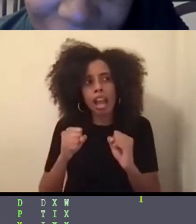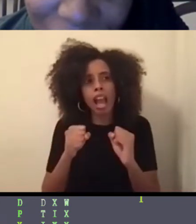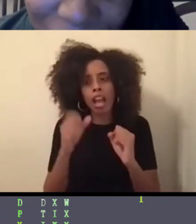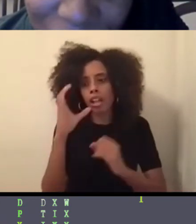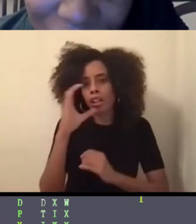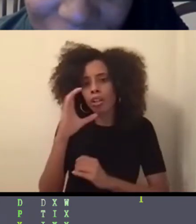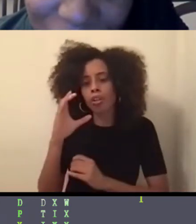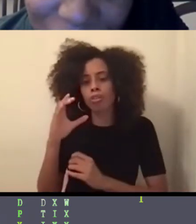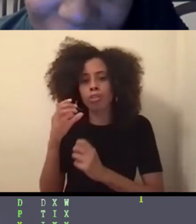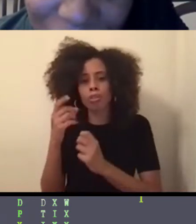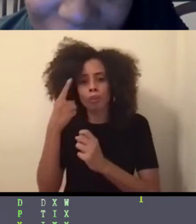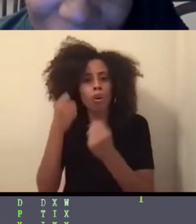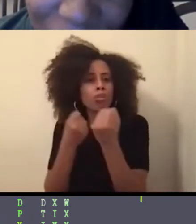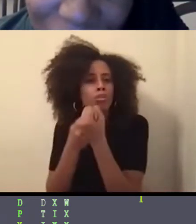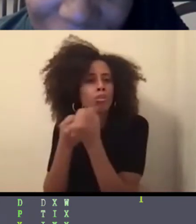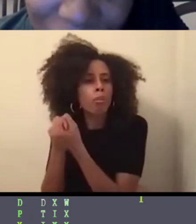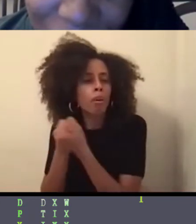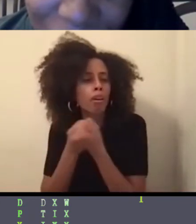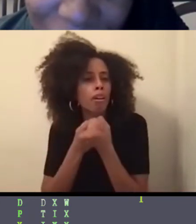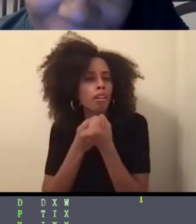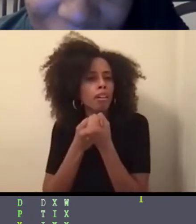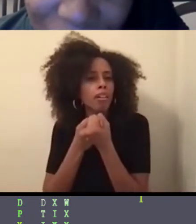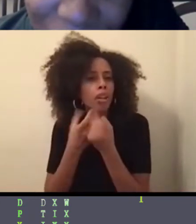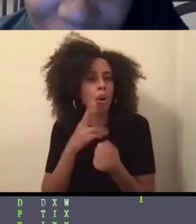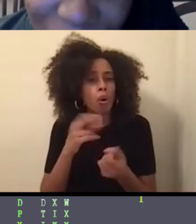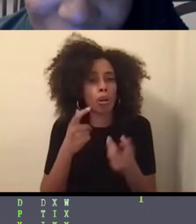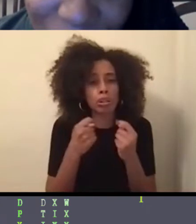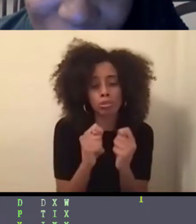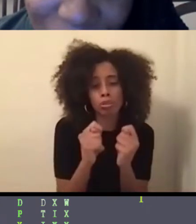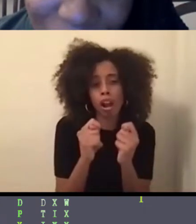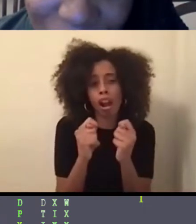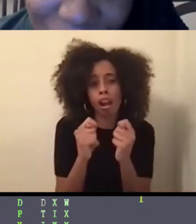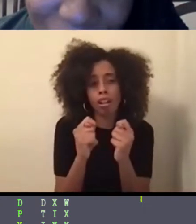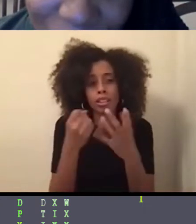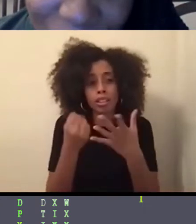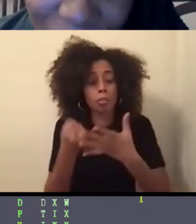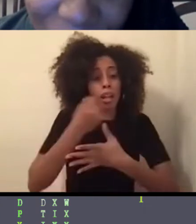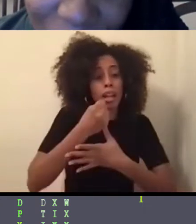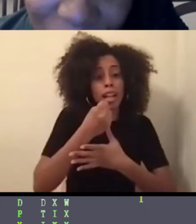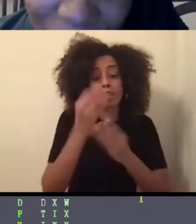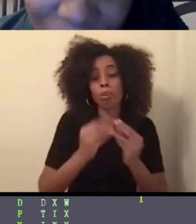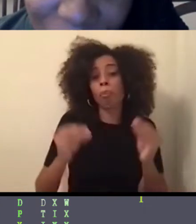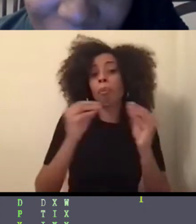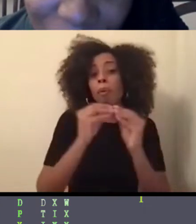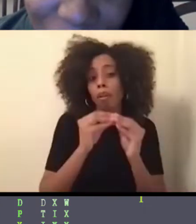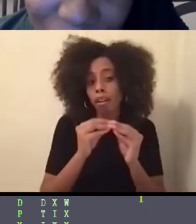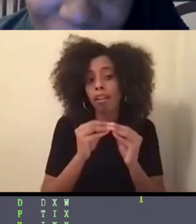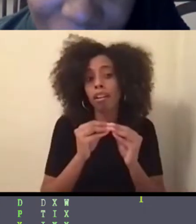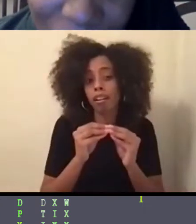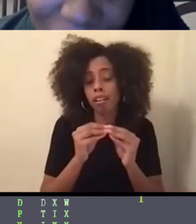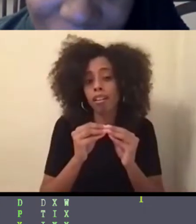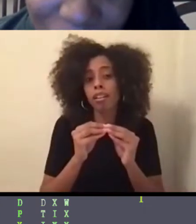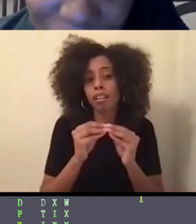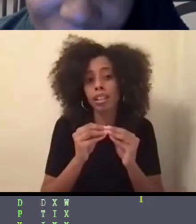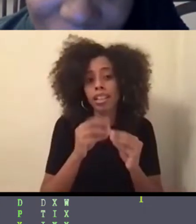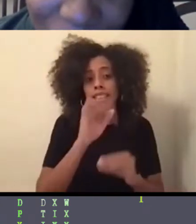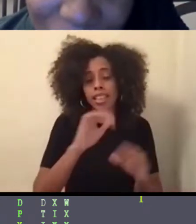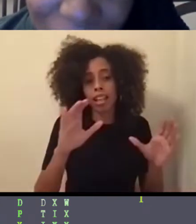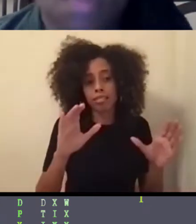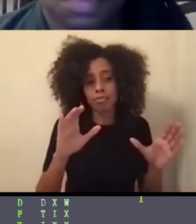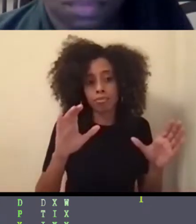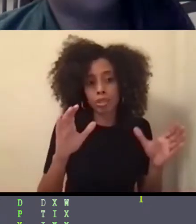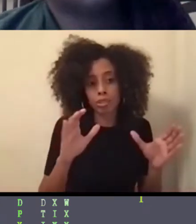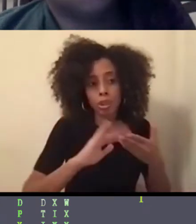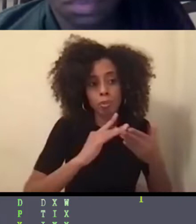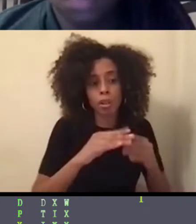or, um, can, um, maybe make, like, try to prioritize a little bit more because, um, they'll be the ones, um, who can support me fully.